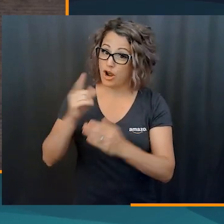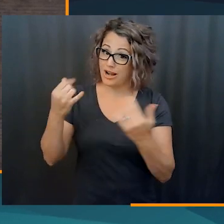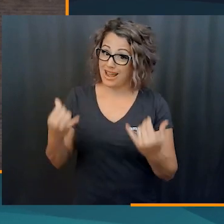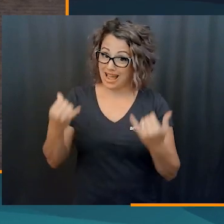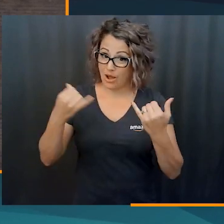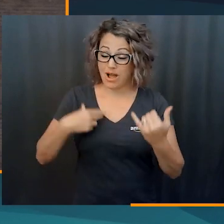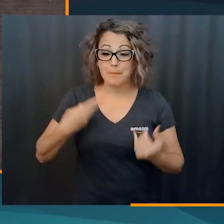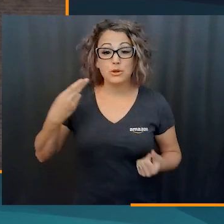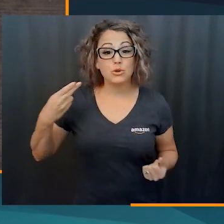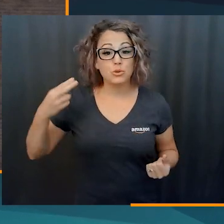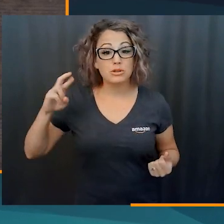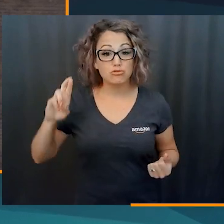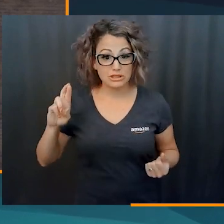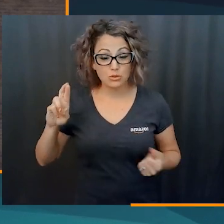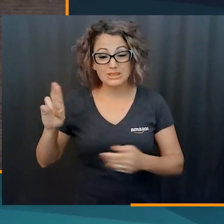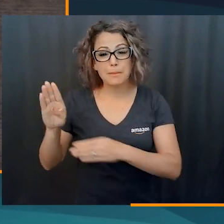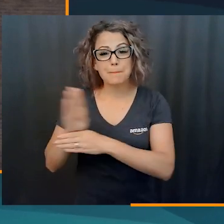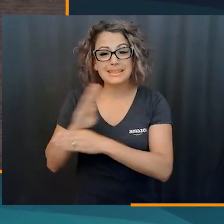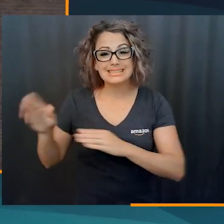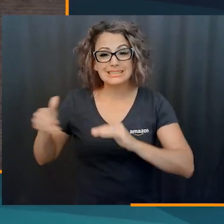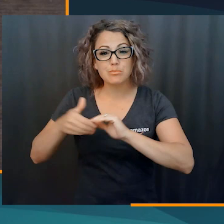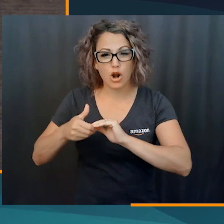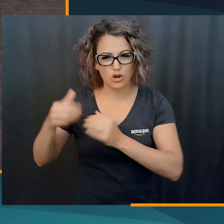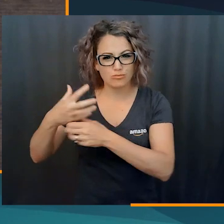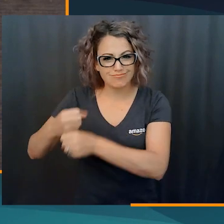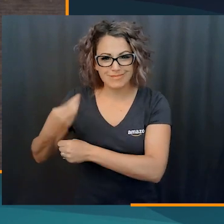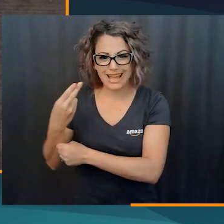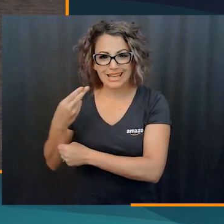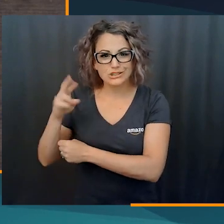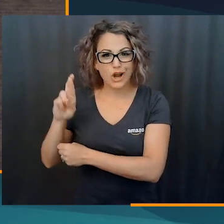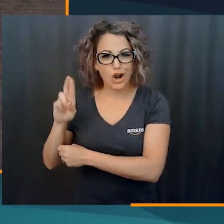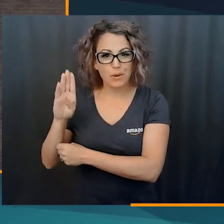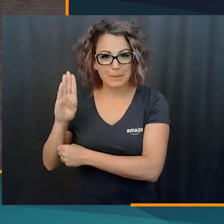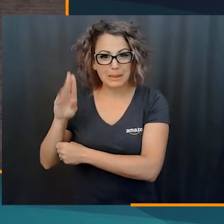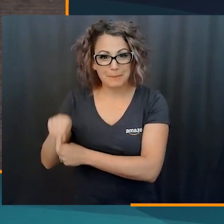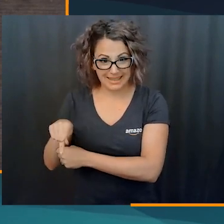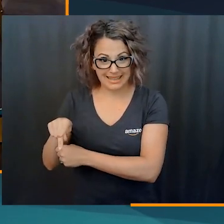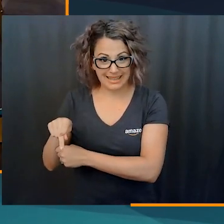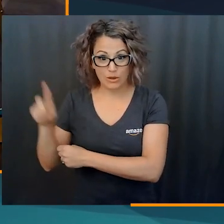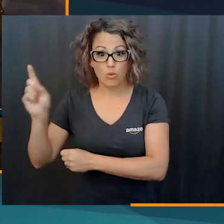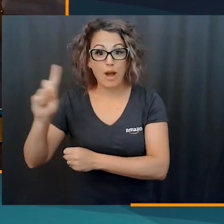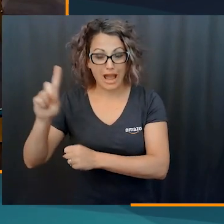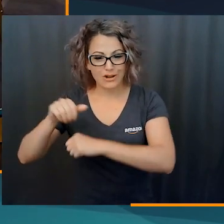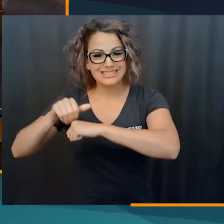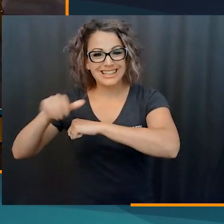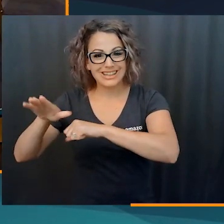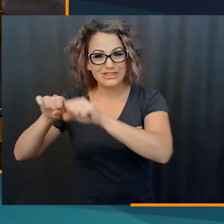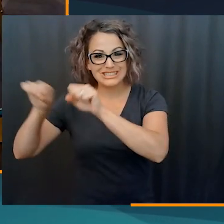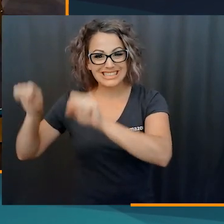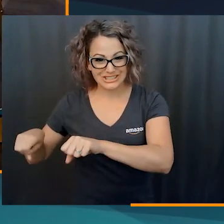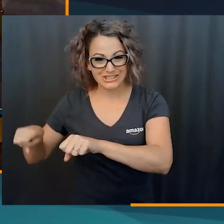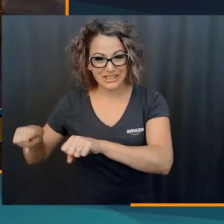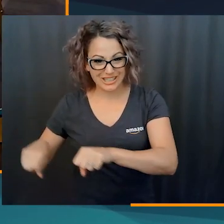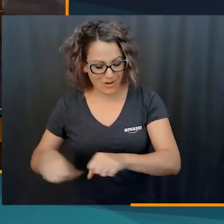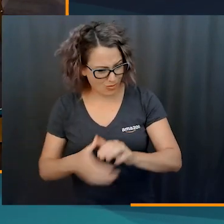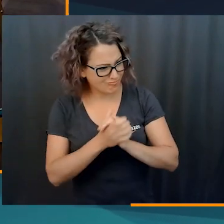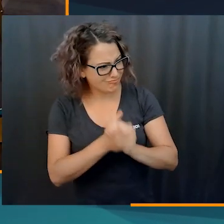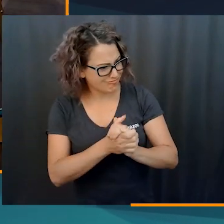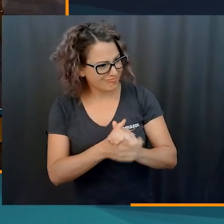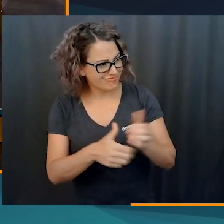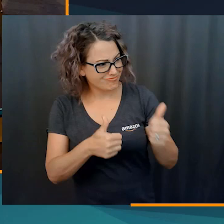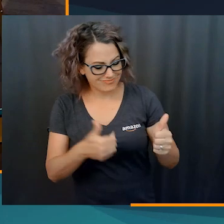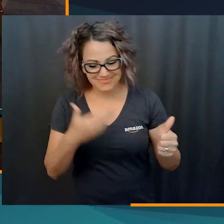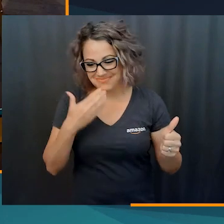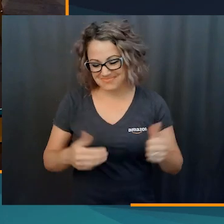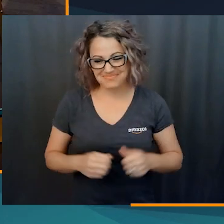into where I am now, being a human resources business partner in one of our Amazon delivery stations. That's awesome. Congratulations